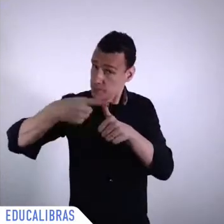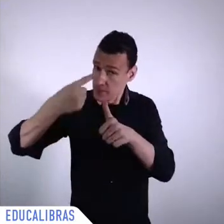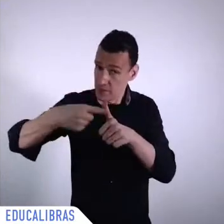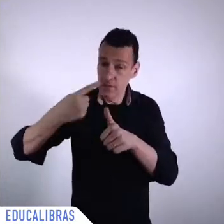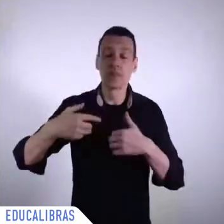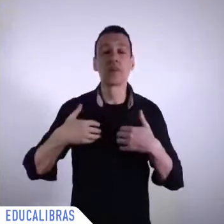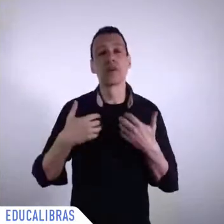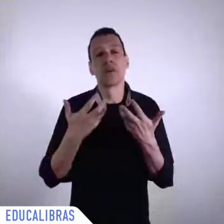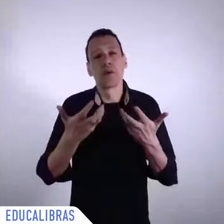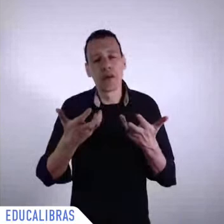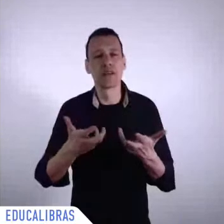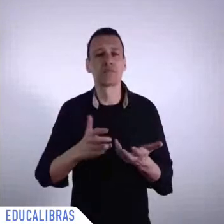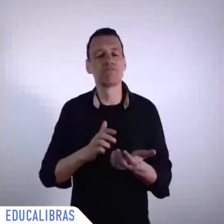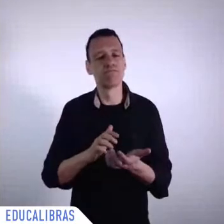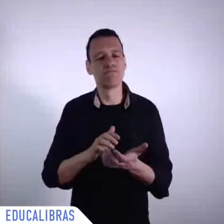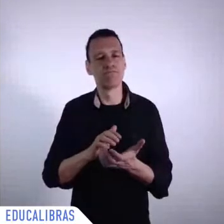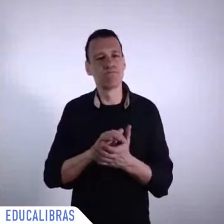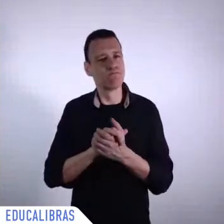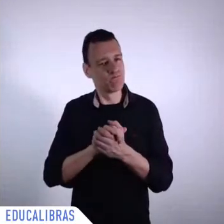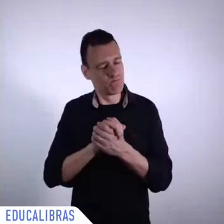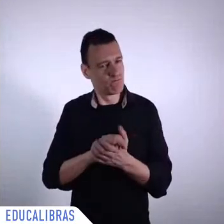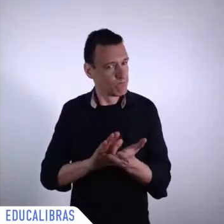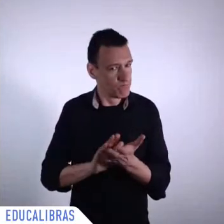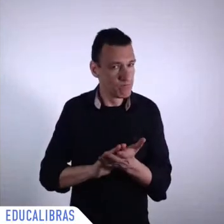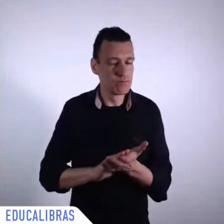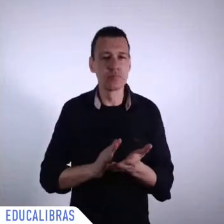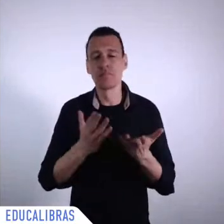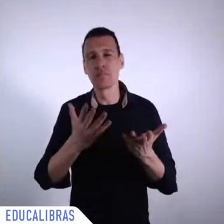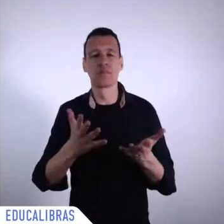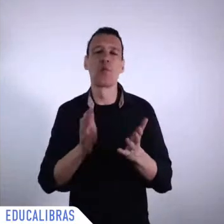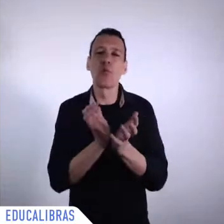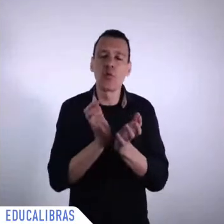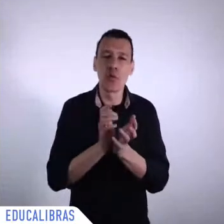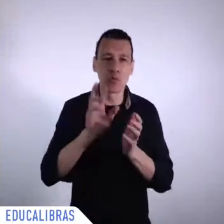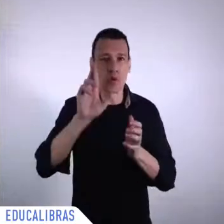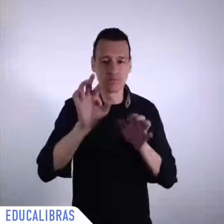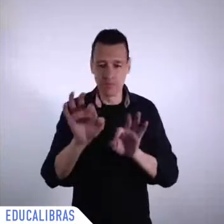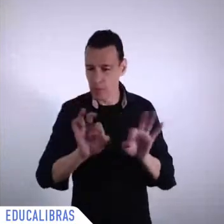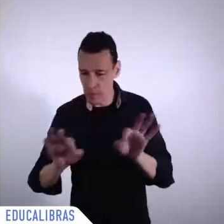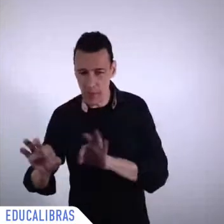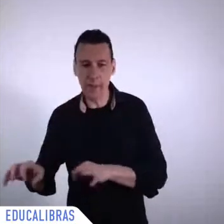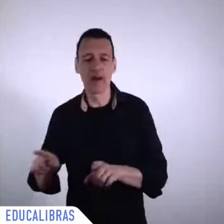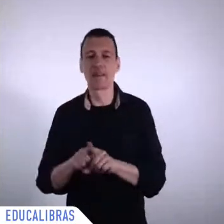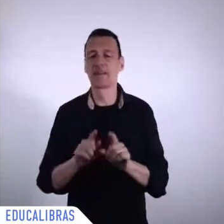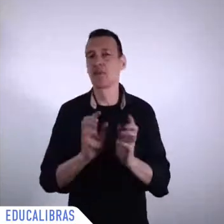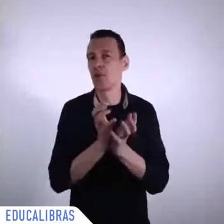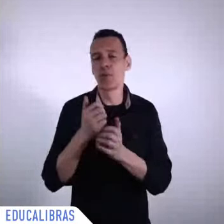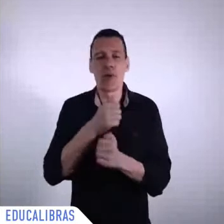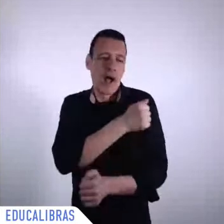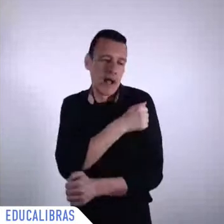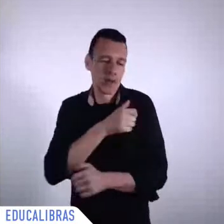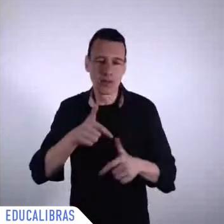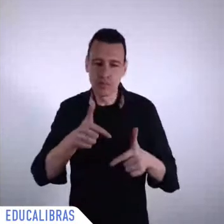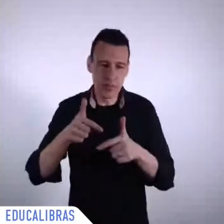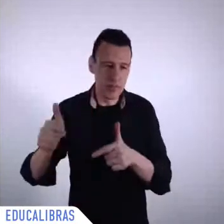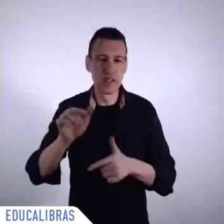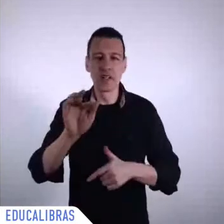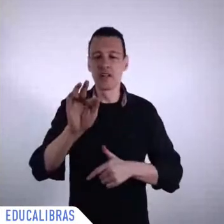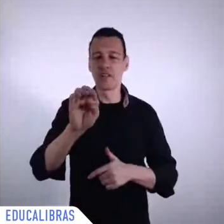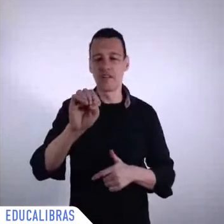students, but also in particular, Viviane, Vinicius, and Felipe. And long live to this